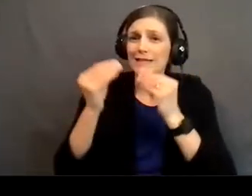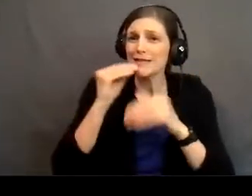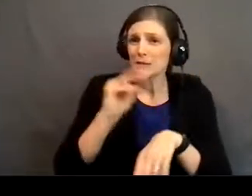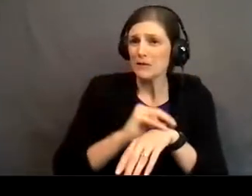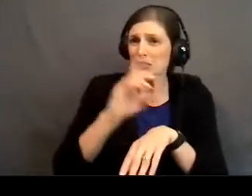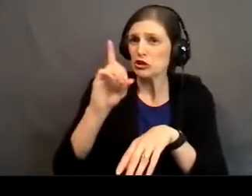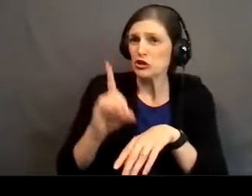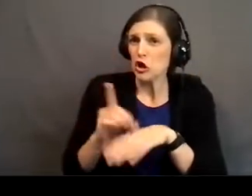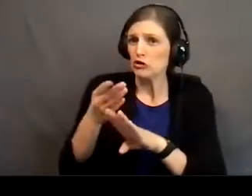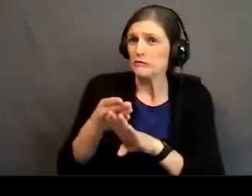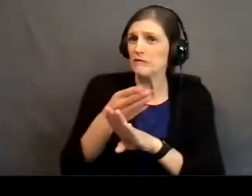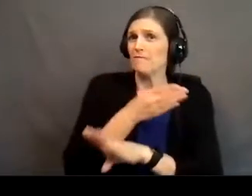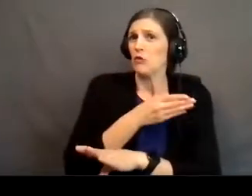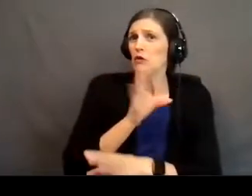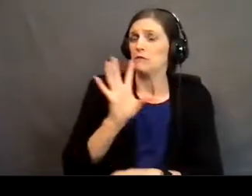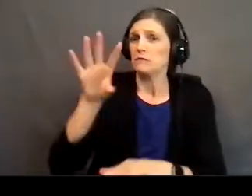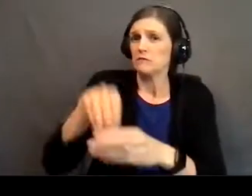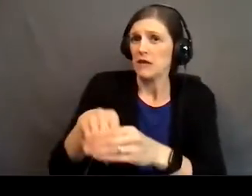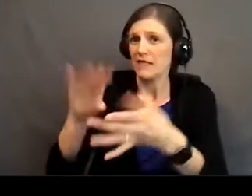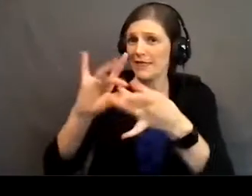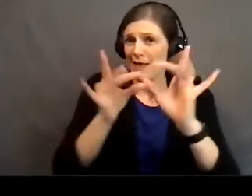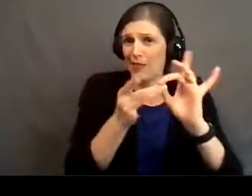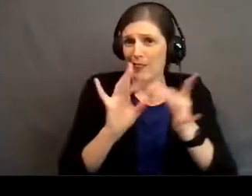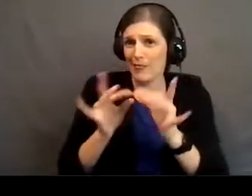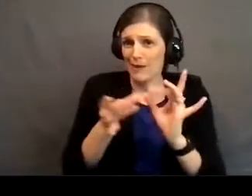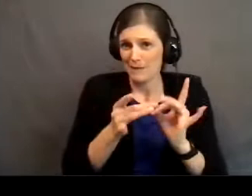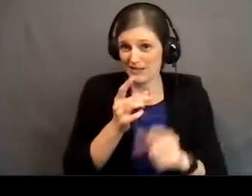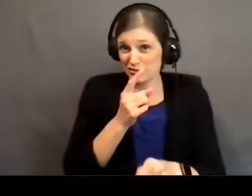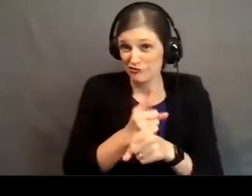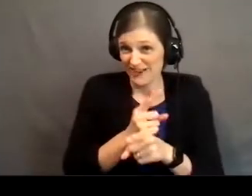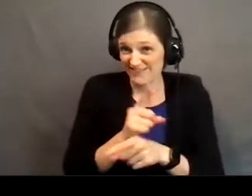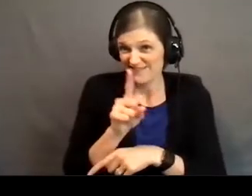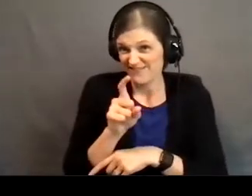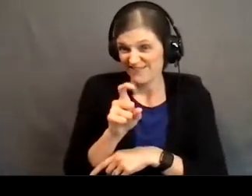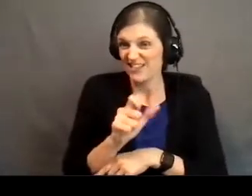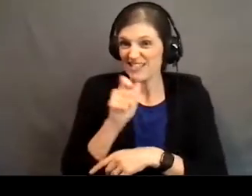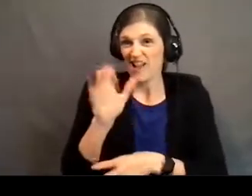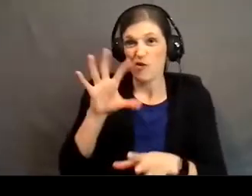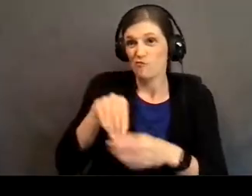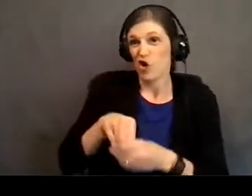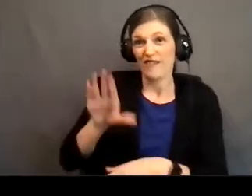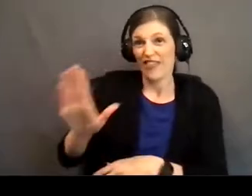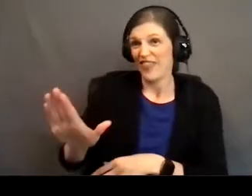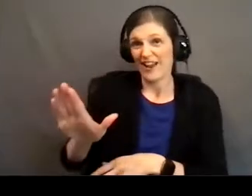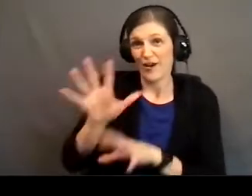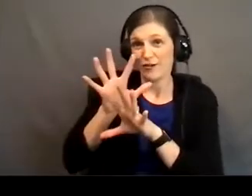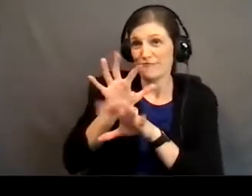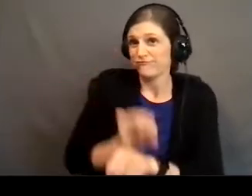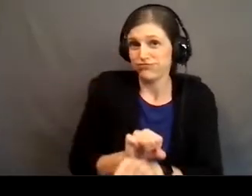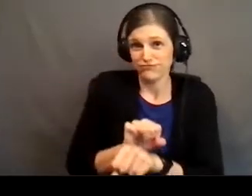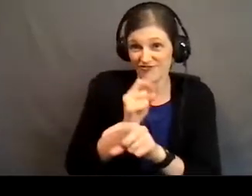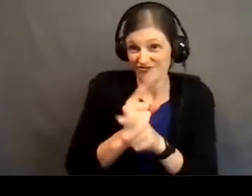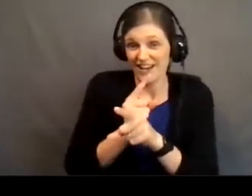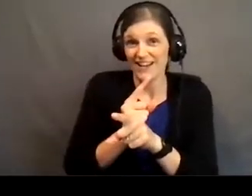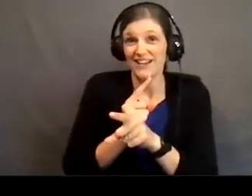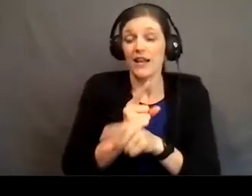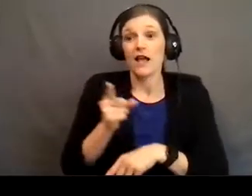before they are performing, right? Before they go to the Olympics. That's not a part of their routine. And they